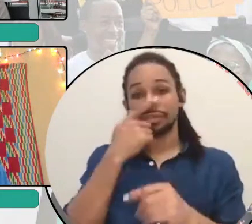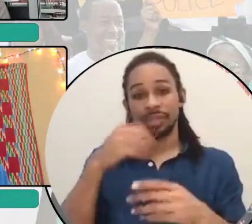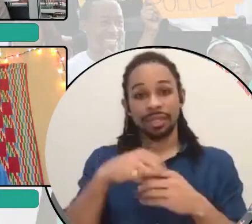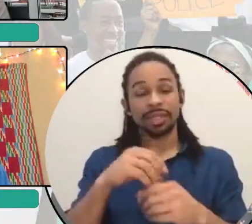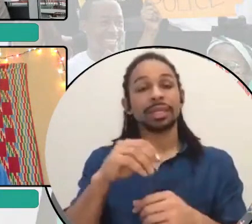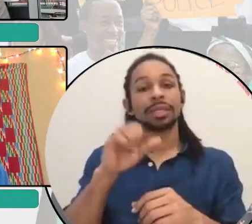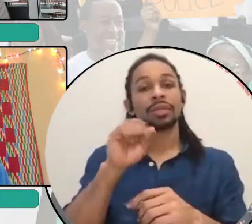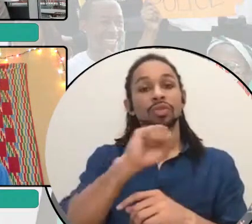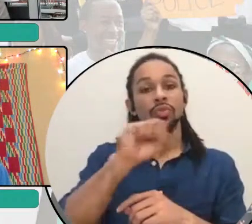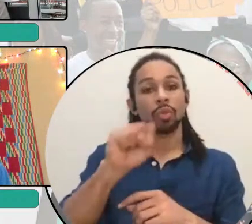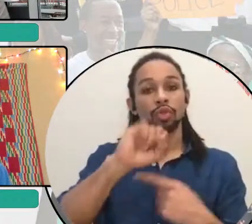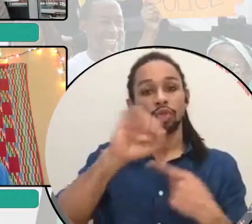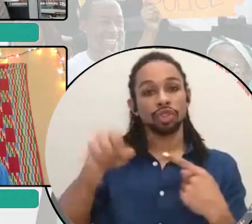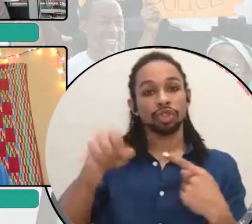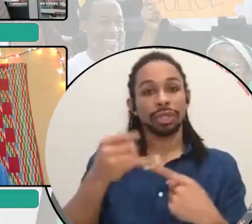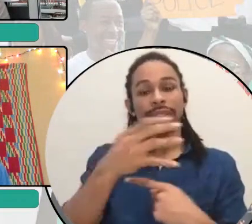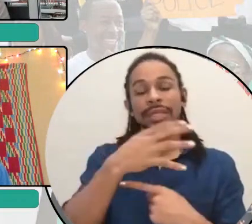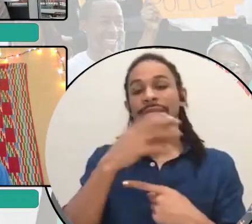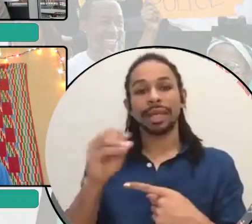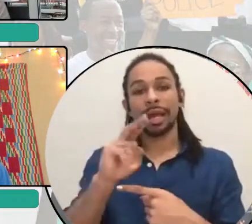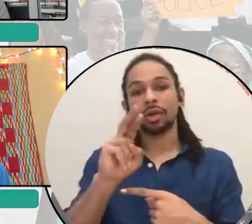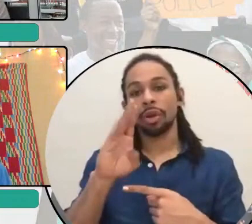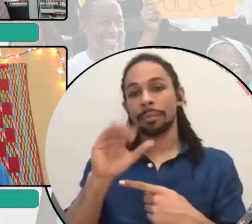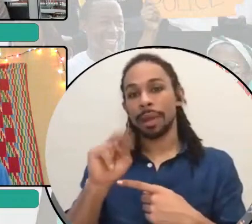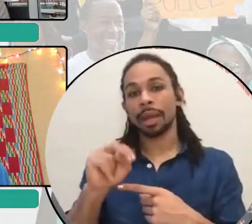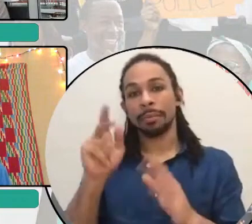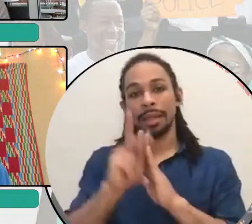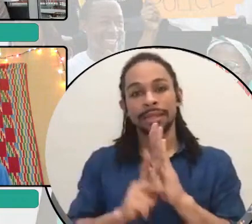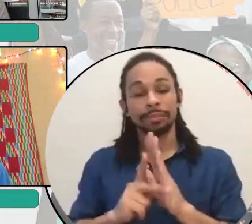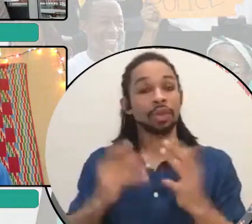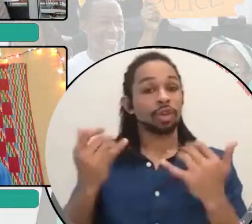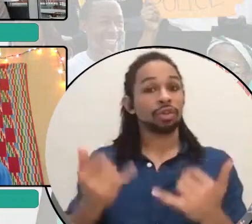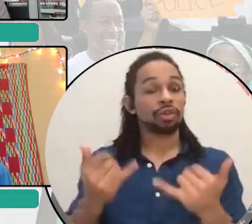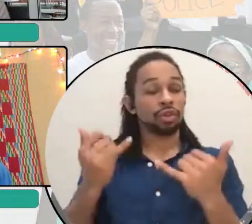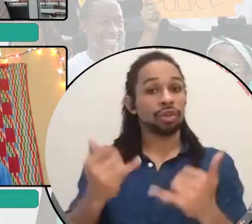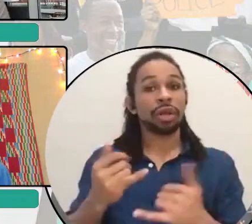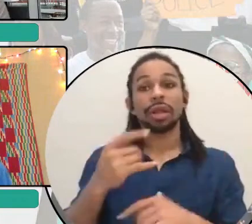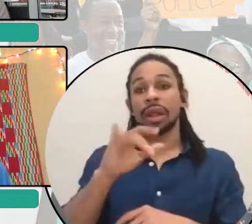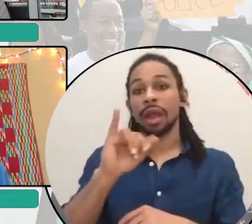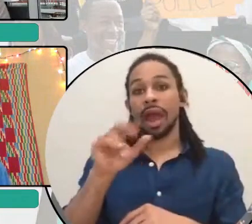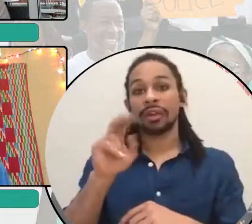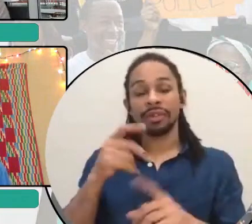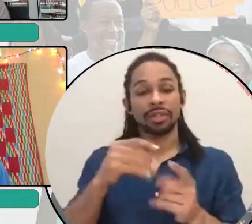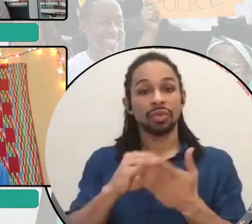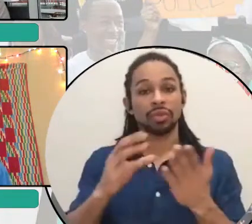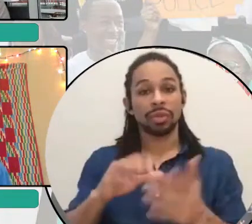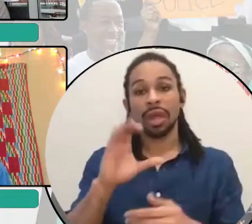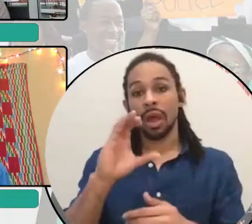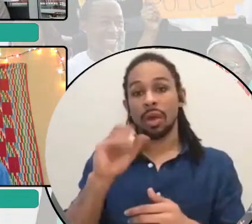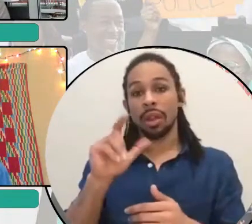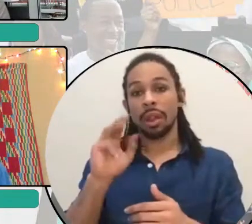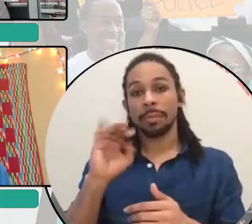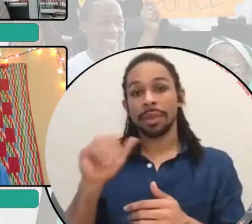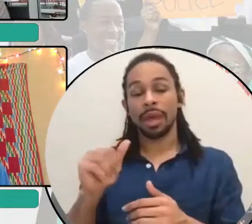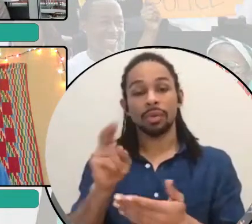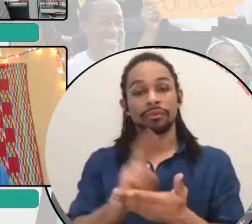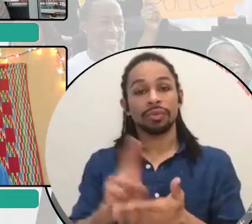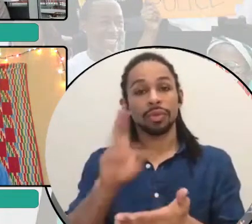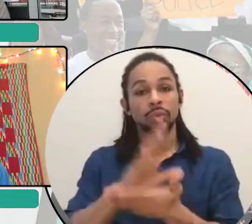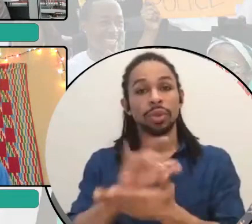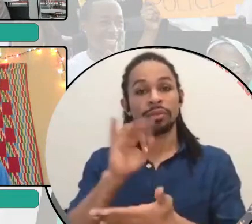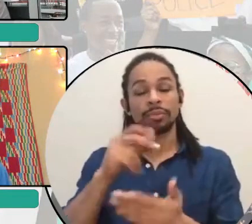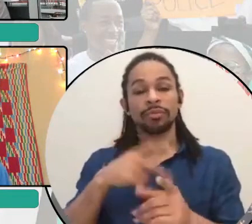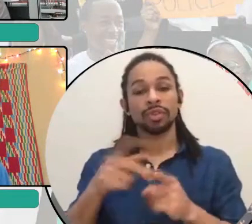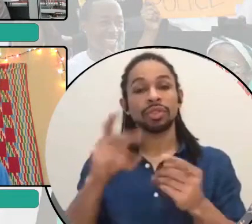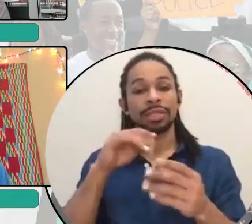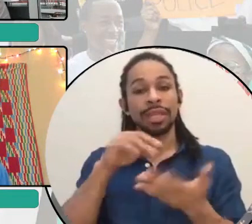urban policy. Currently, Ivan is a student at Columbia University's School of Professional Studies and is a justice